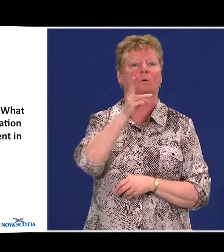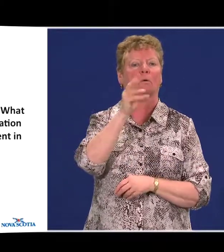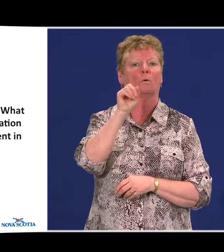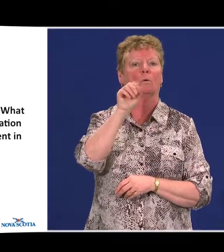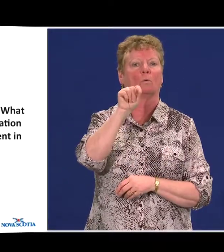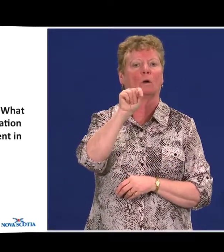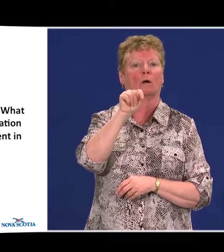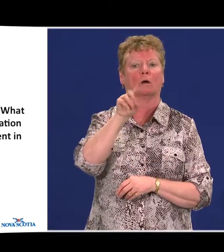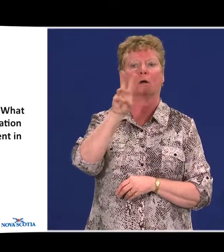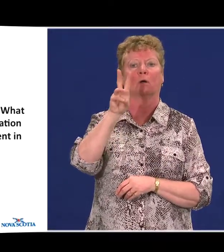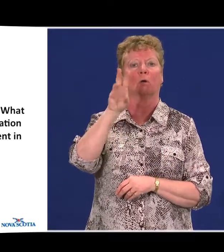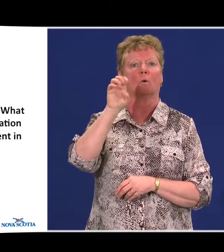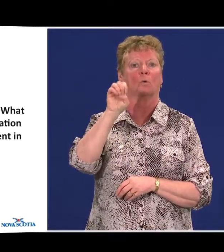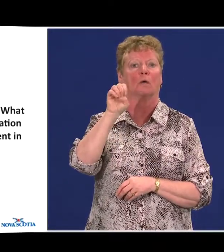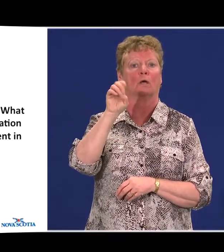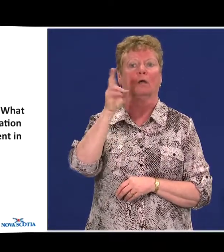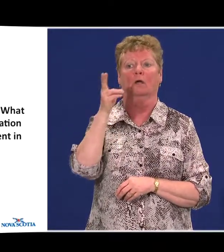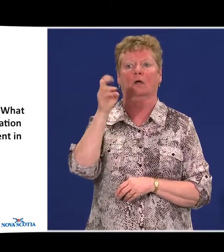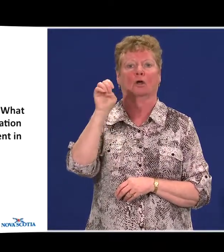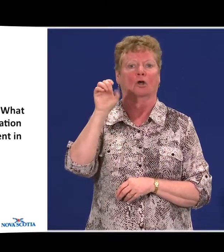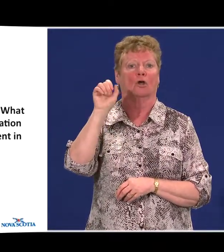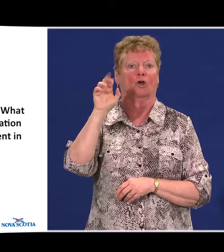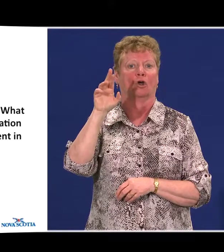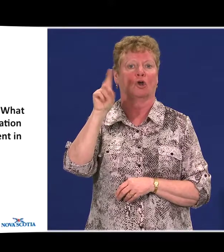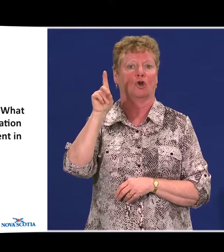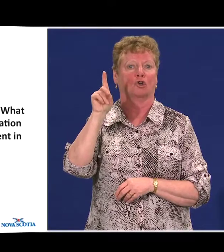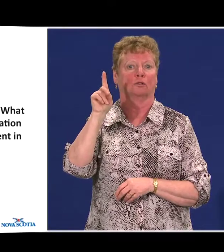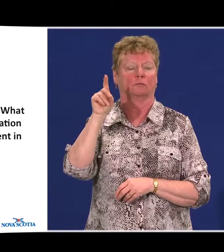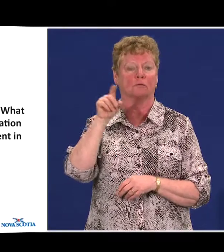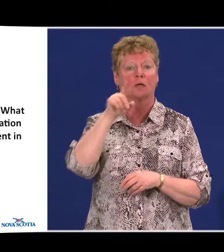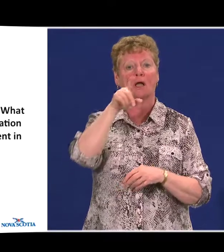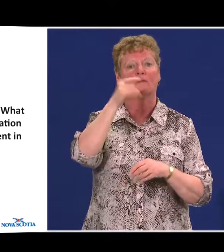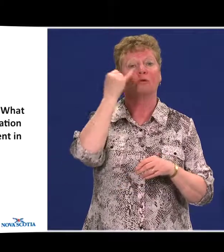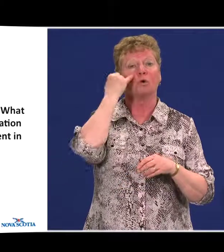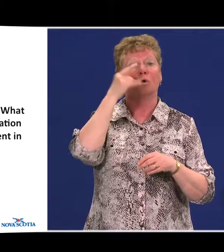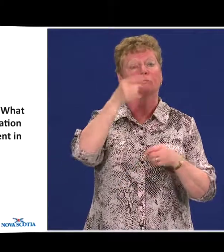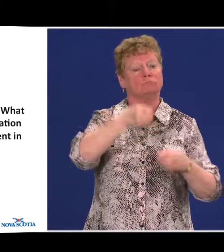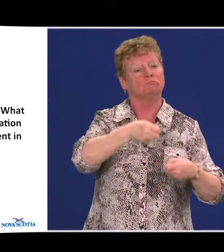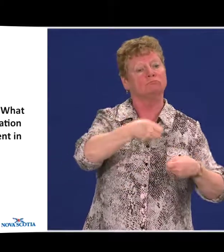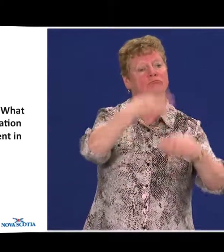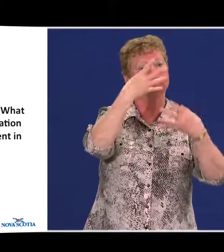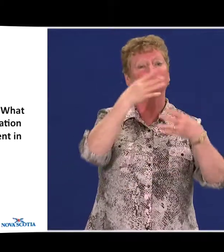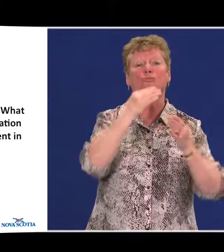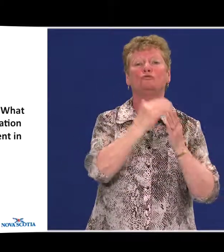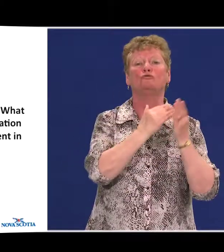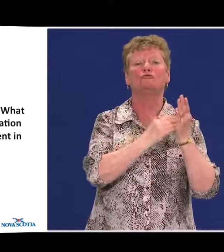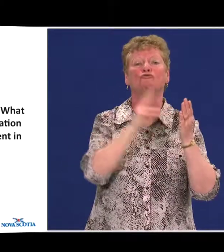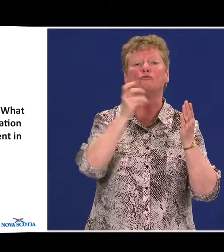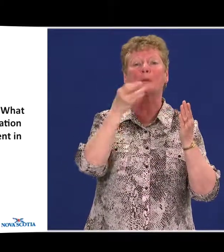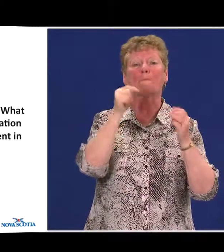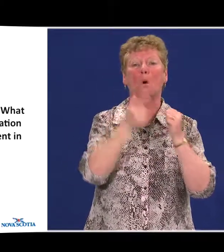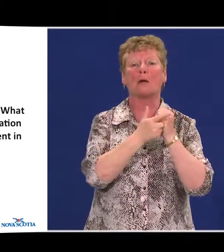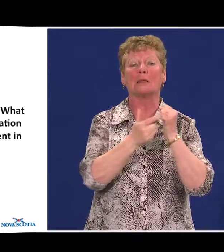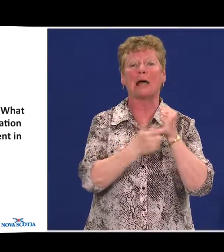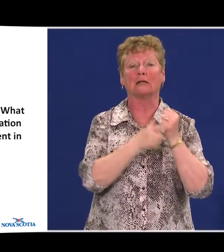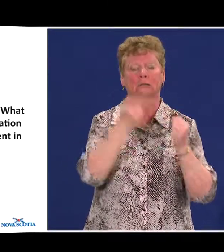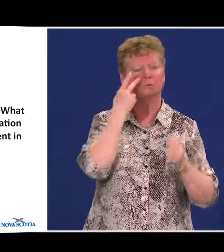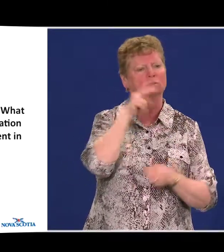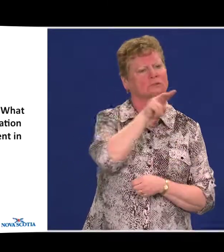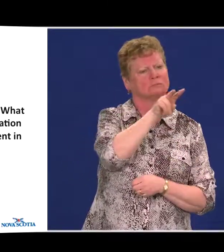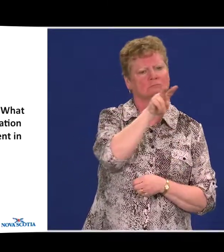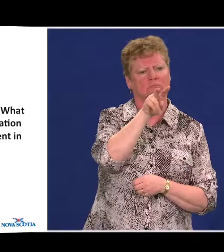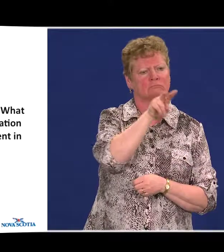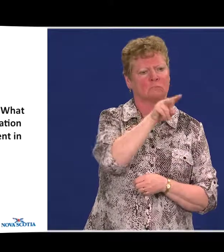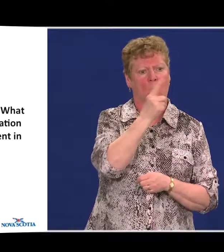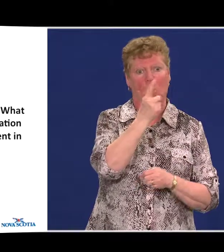You will notice, if you go to the written report on the legislation, that there is a